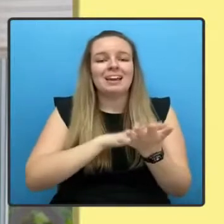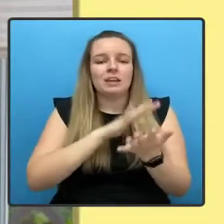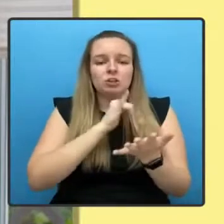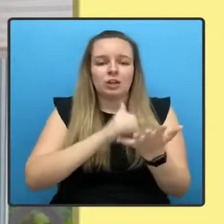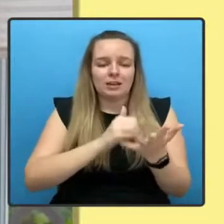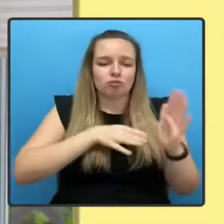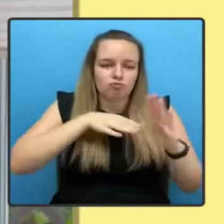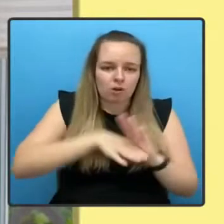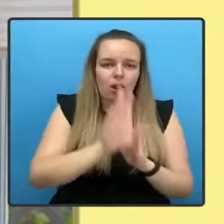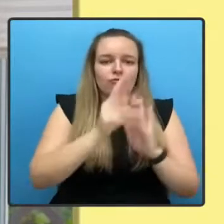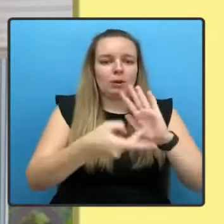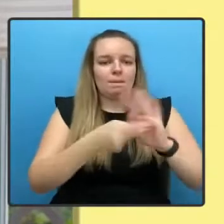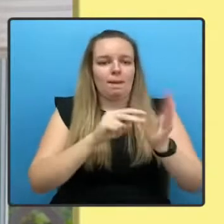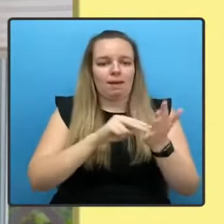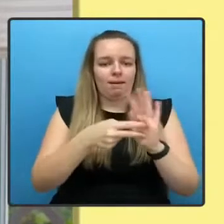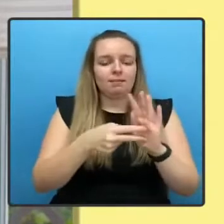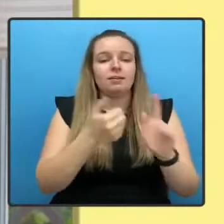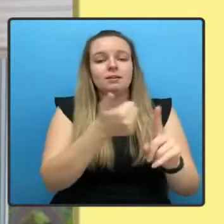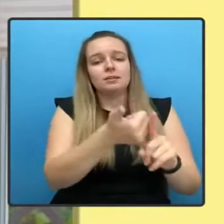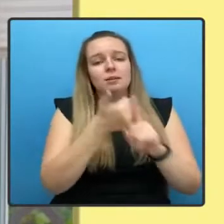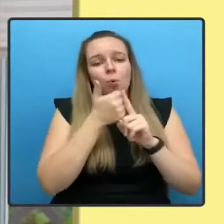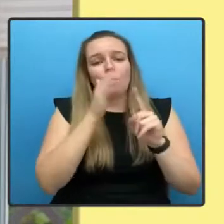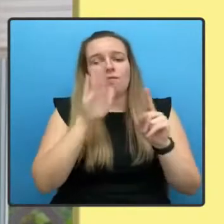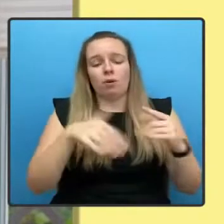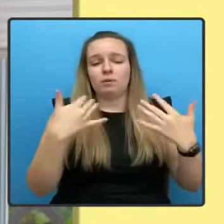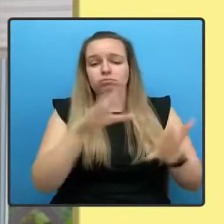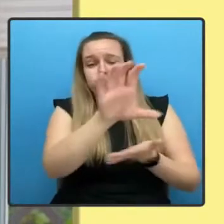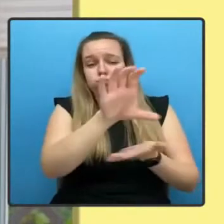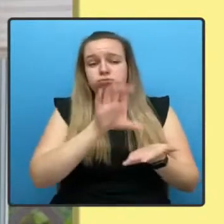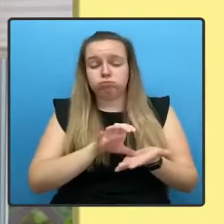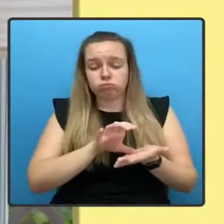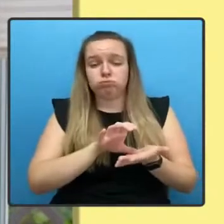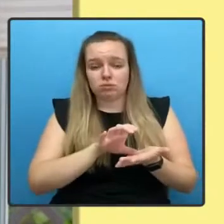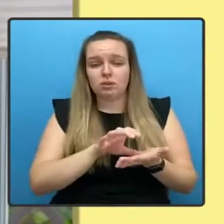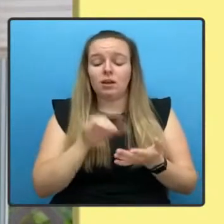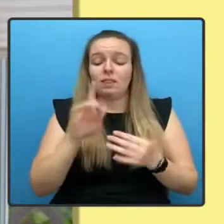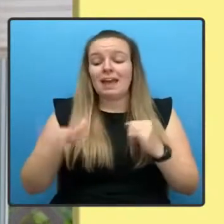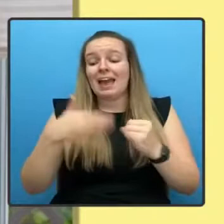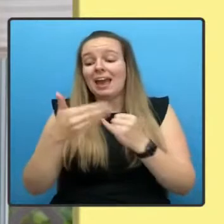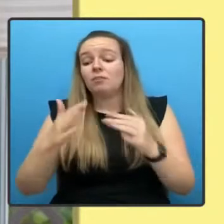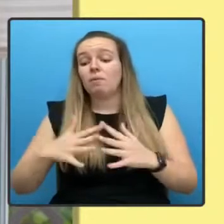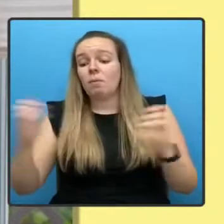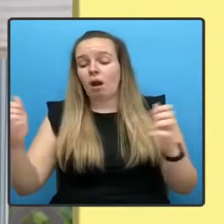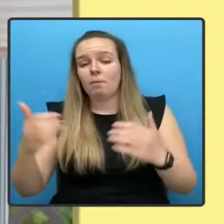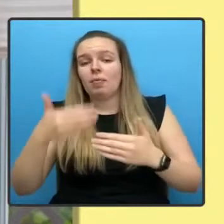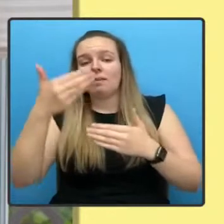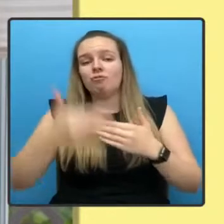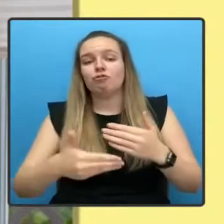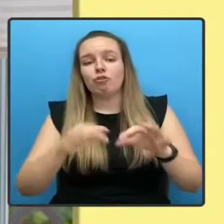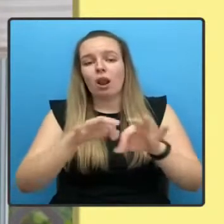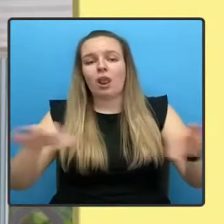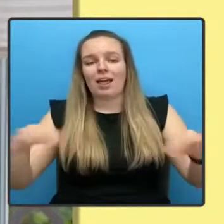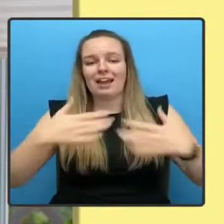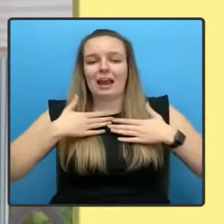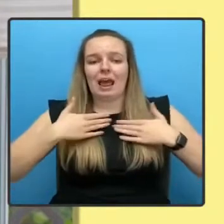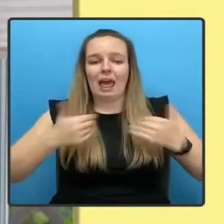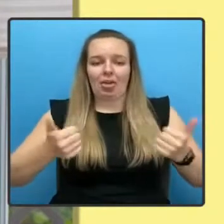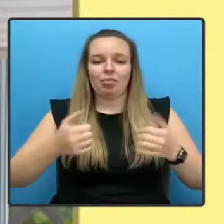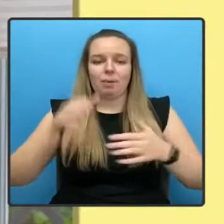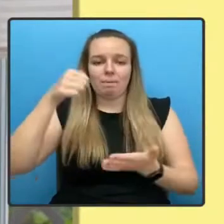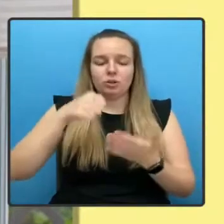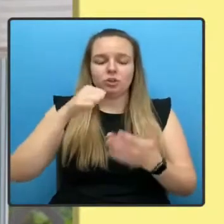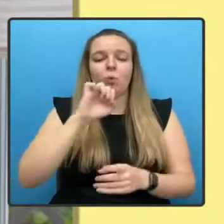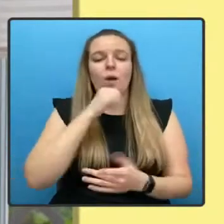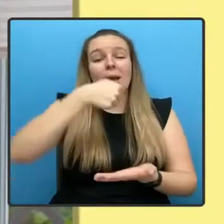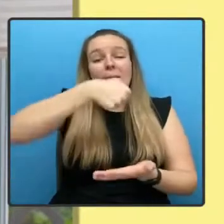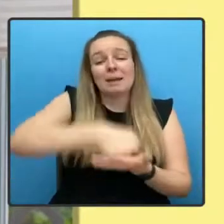record investment. By the end of this parliament, the frontline health budget will be at least £2.5 billion higher